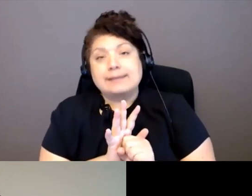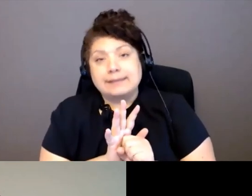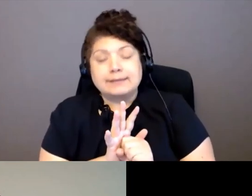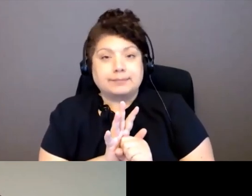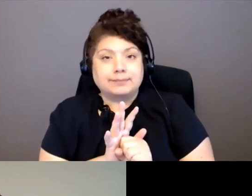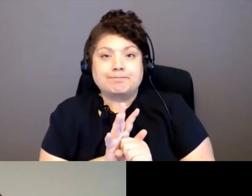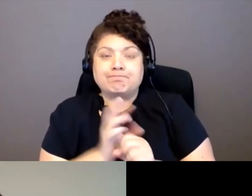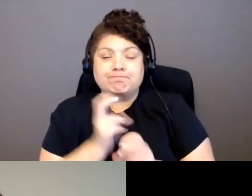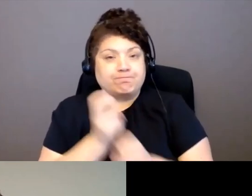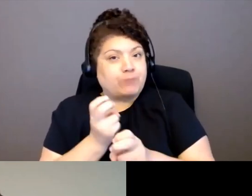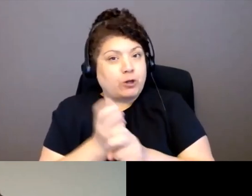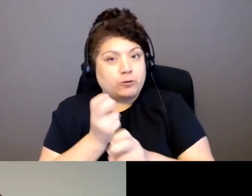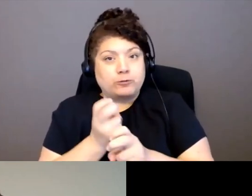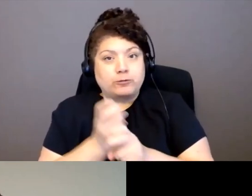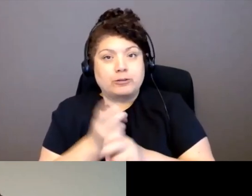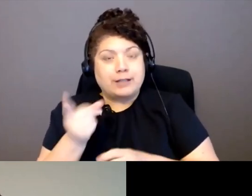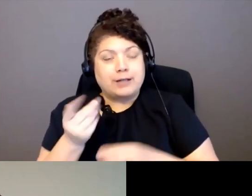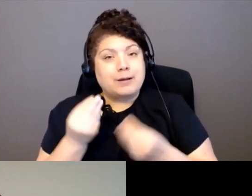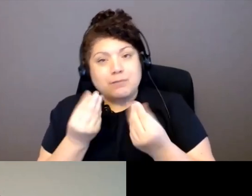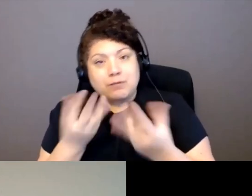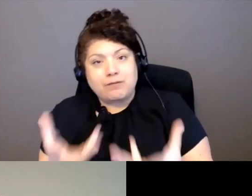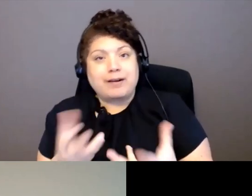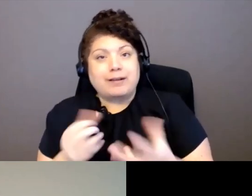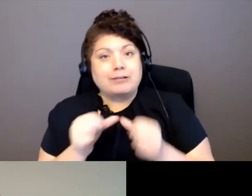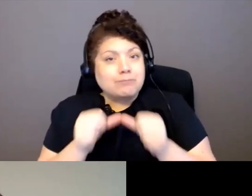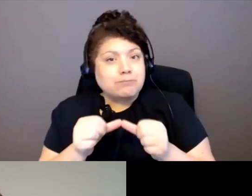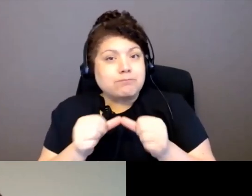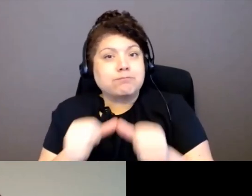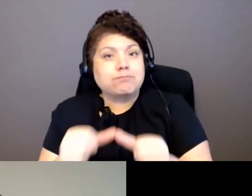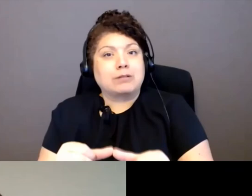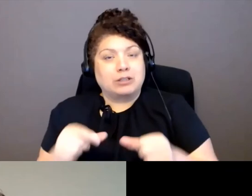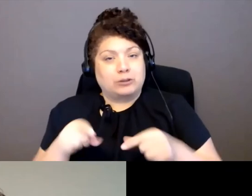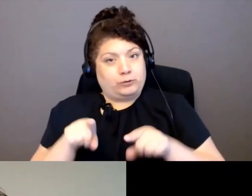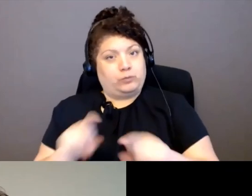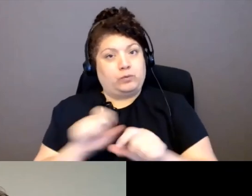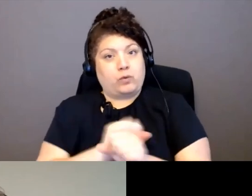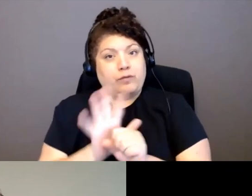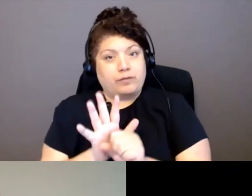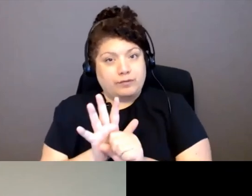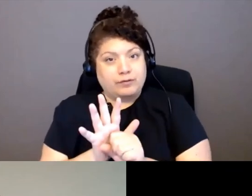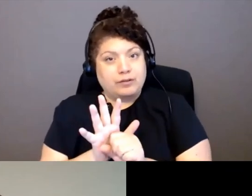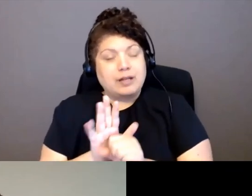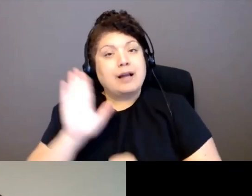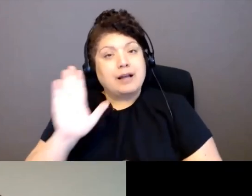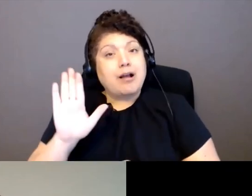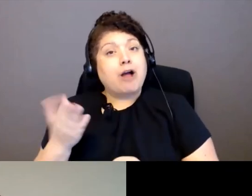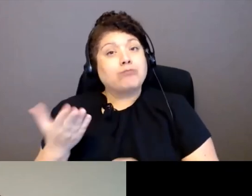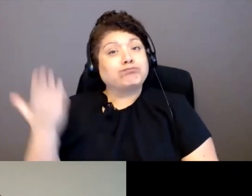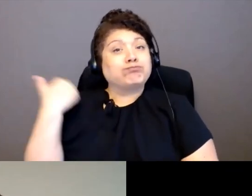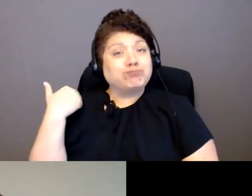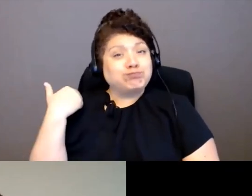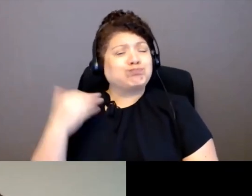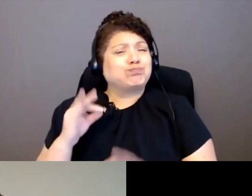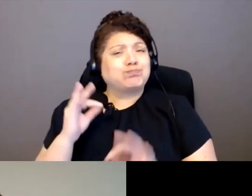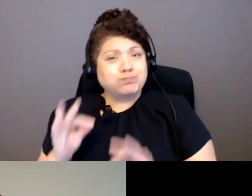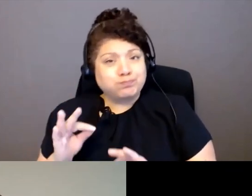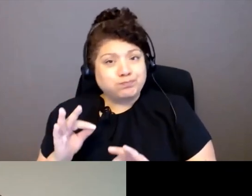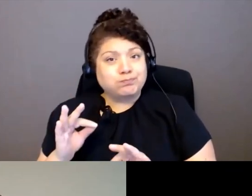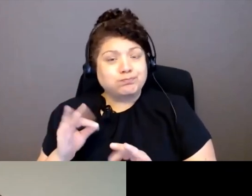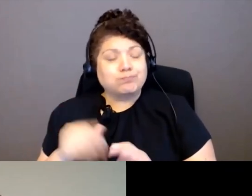to have all those outreach programs that they have in the community. And